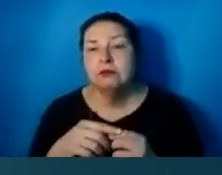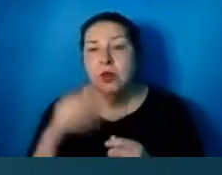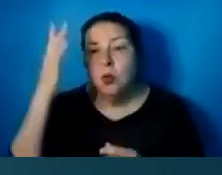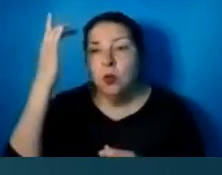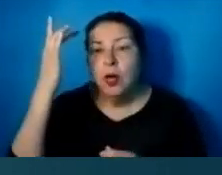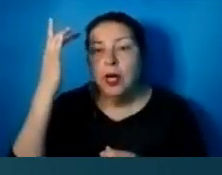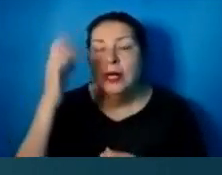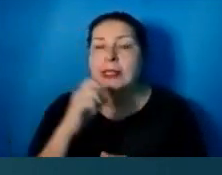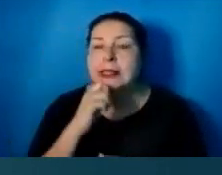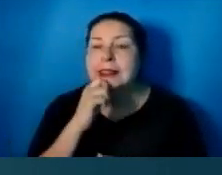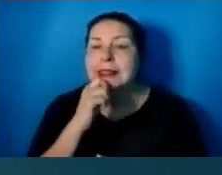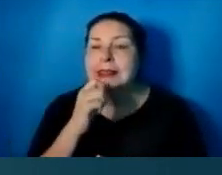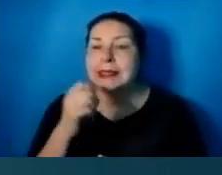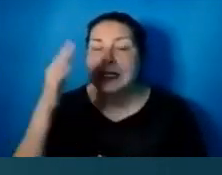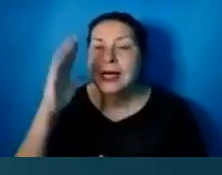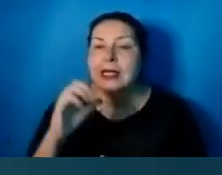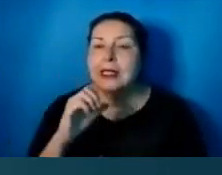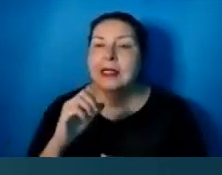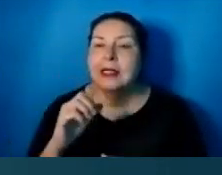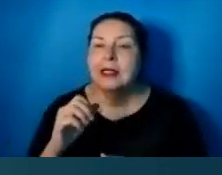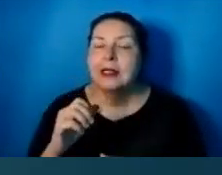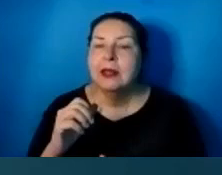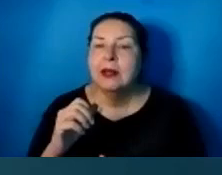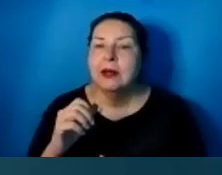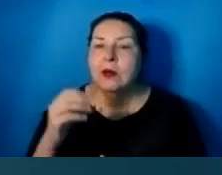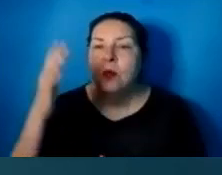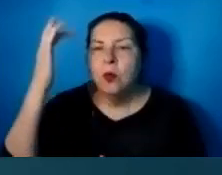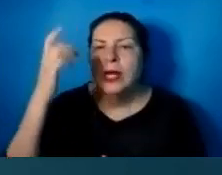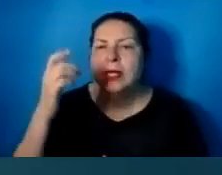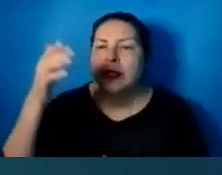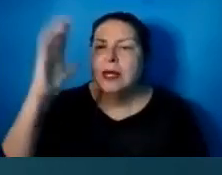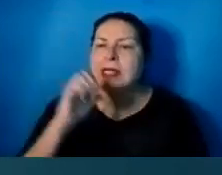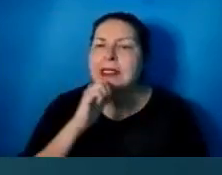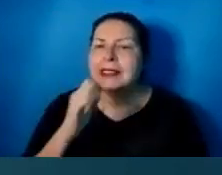save everyone? And that's a good question.